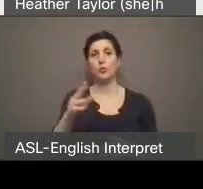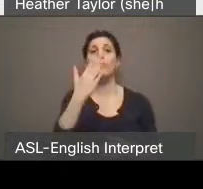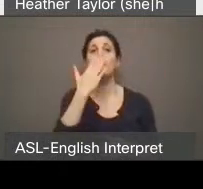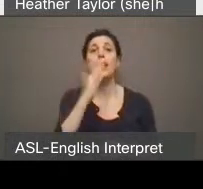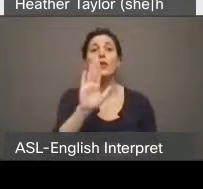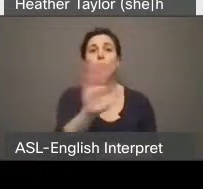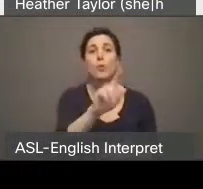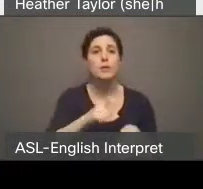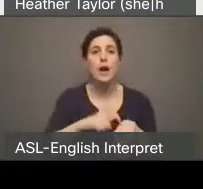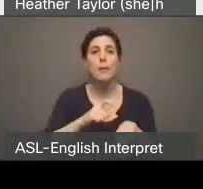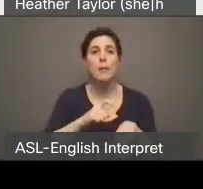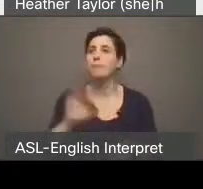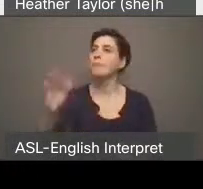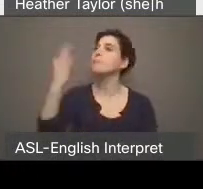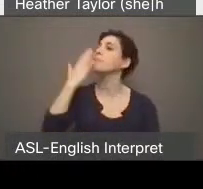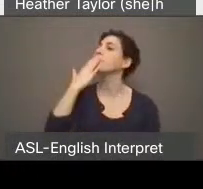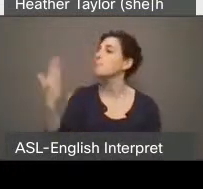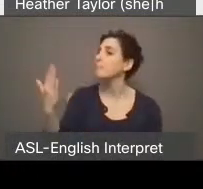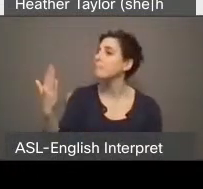you very much for joining us.